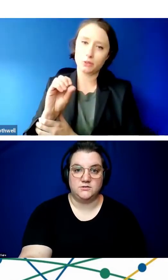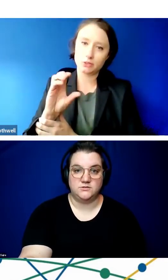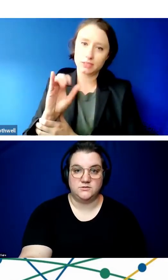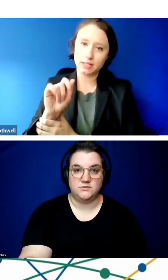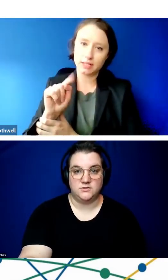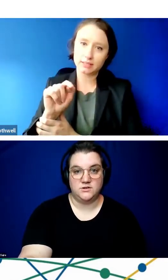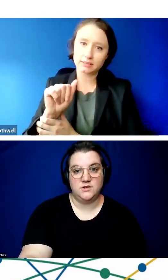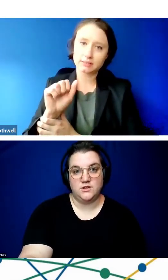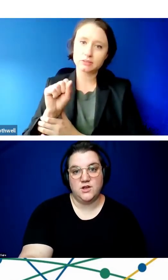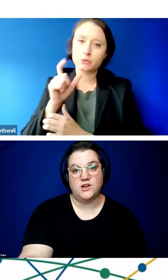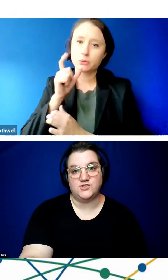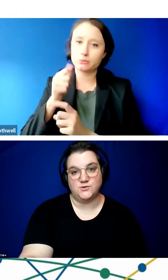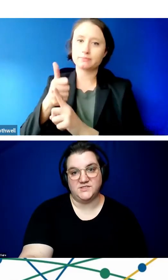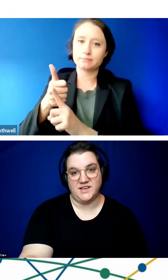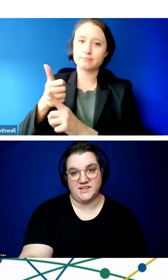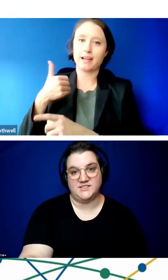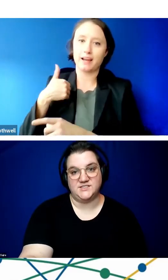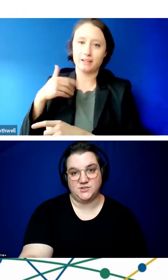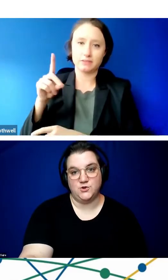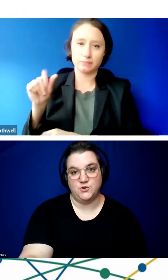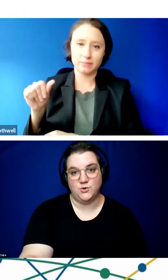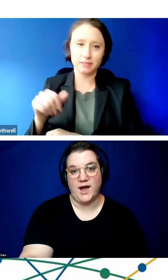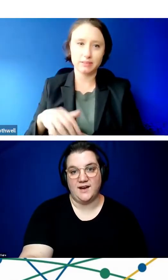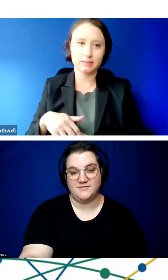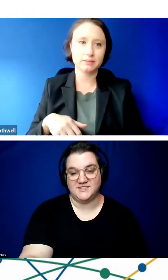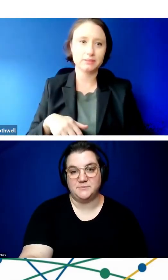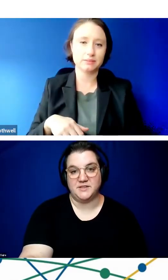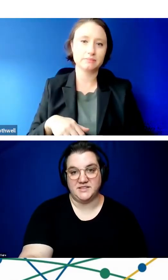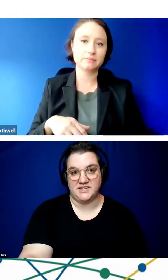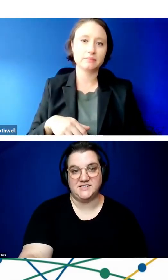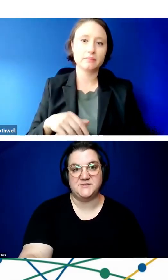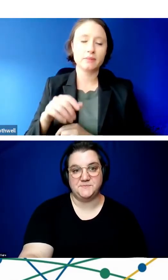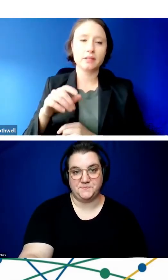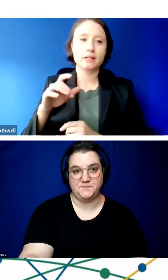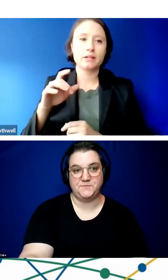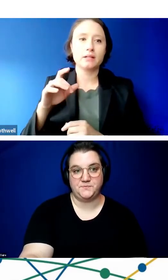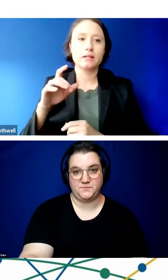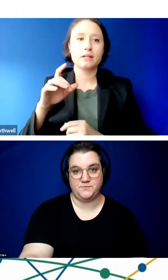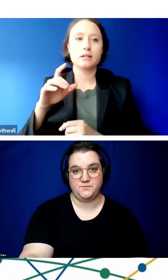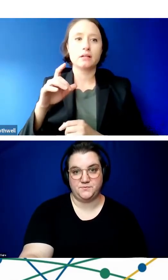associates who have disabilities.